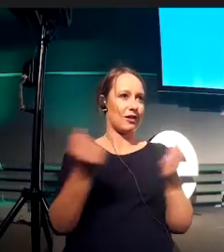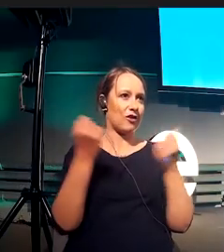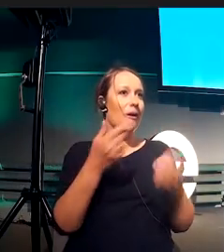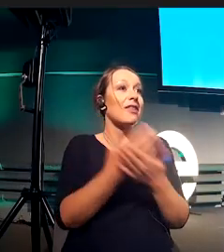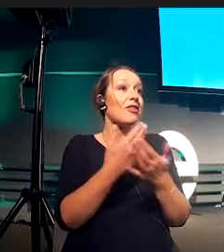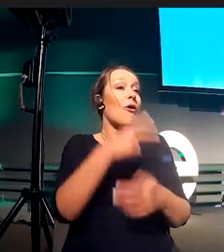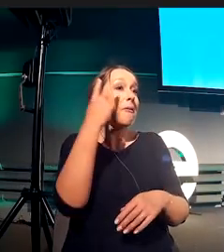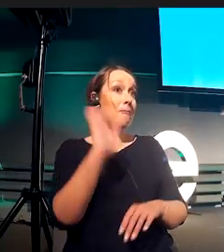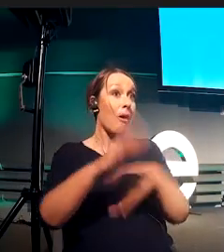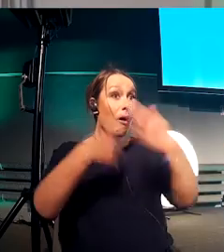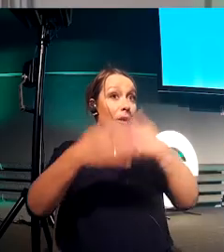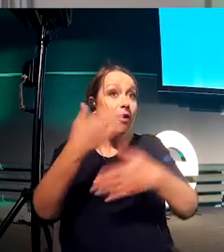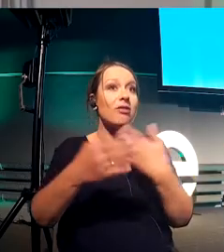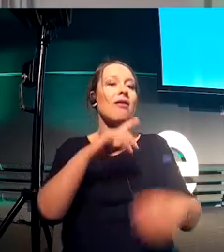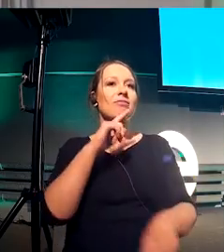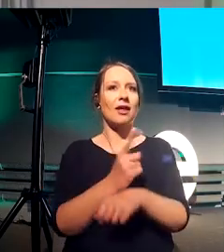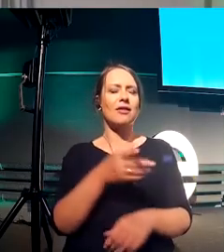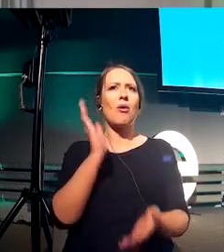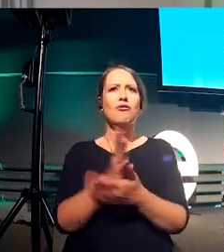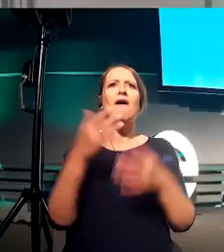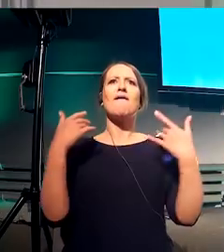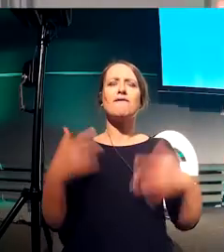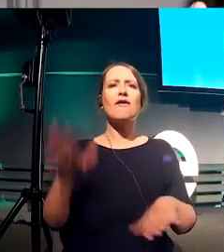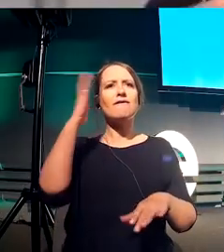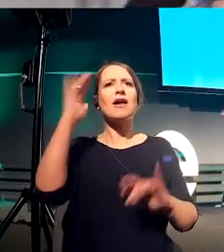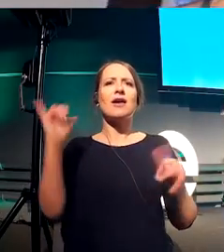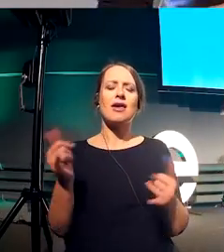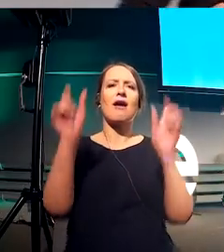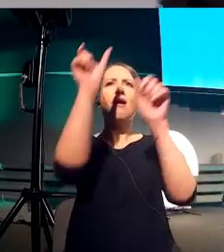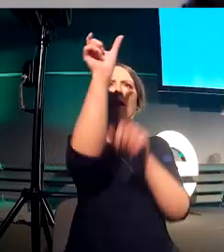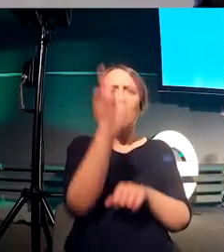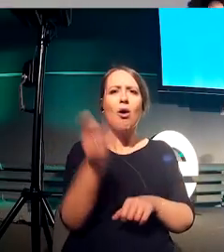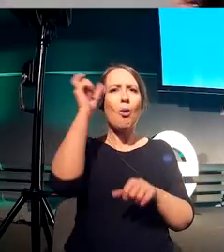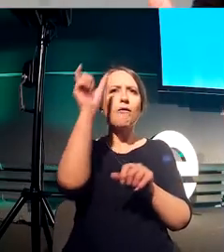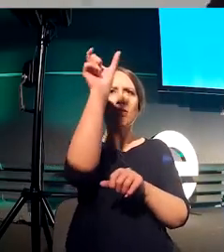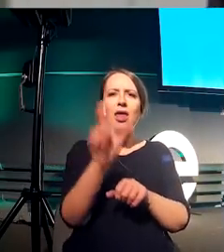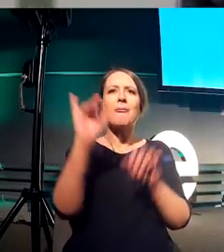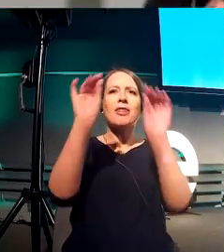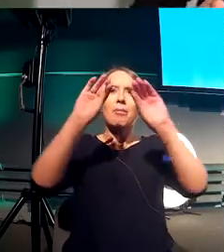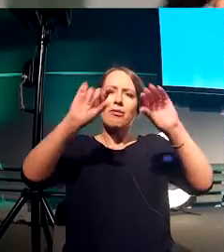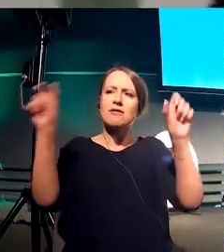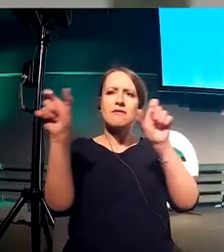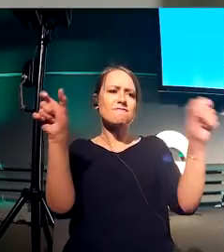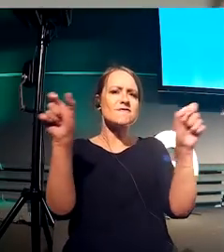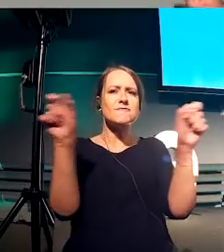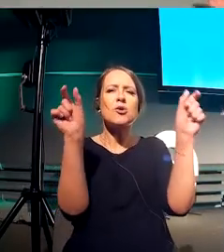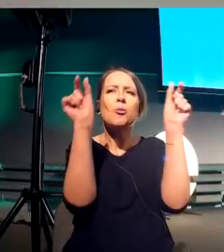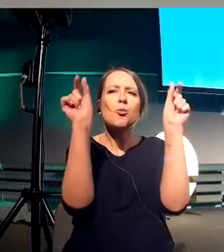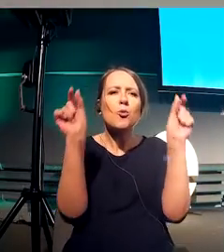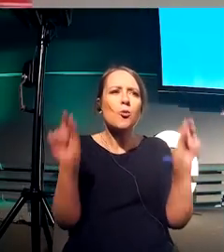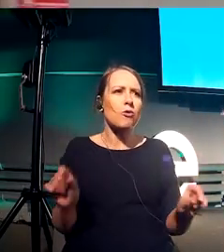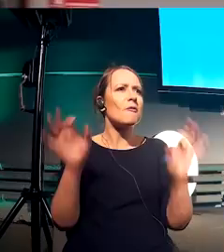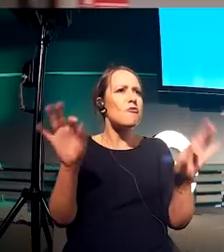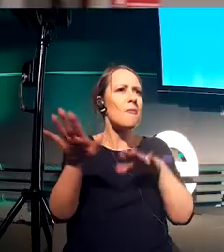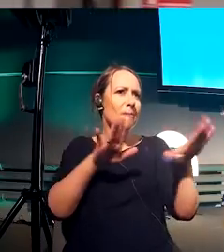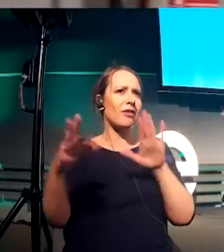of our margins are going to be. The good thing about this is, like in Android for instance, we've got thousands of different iPhones,